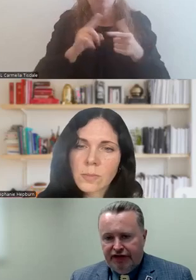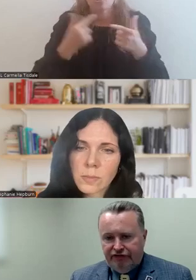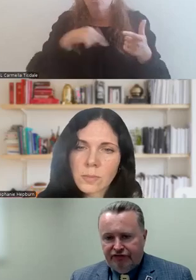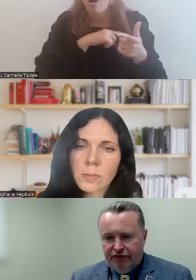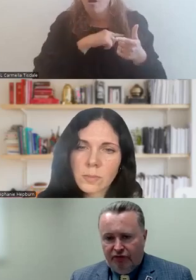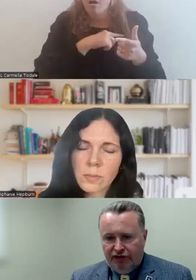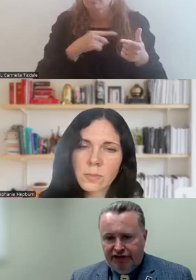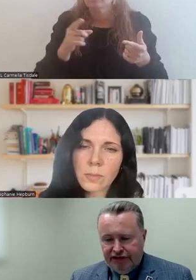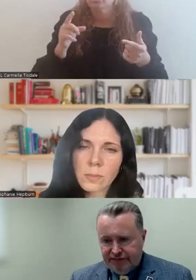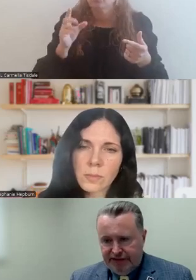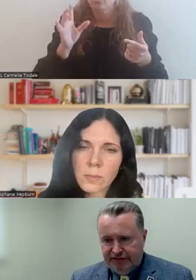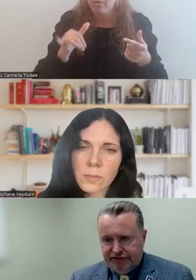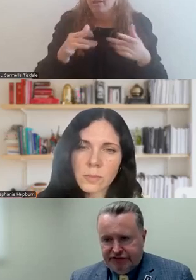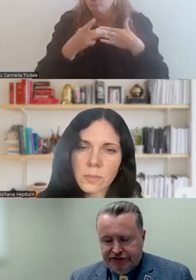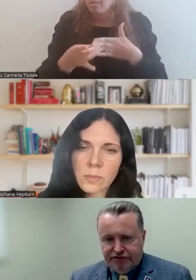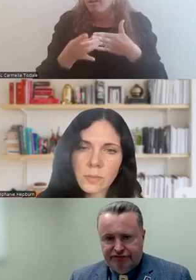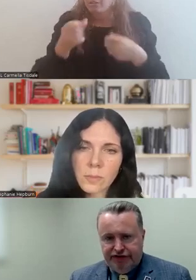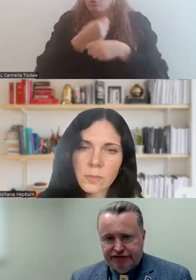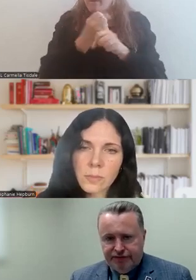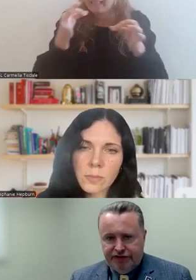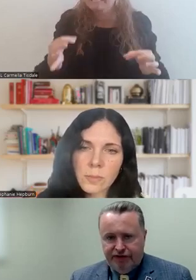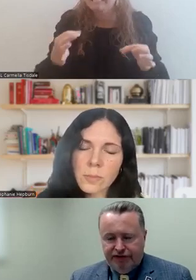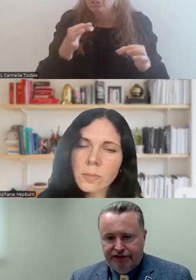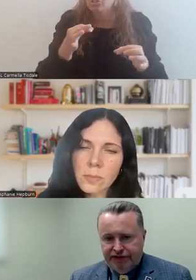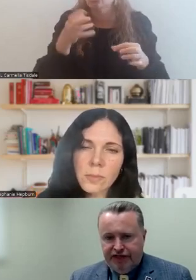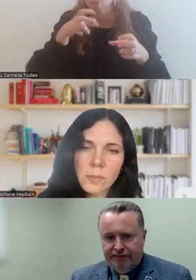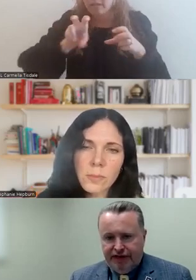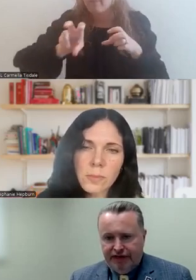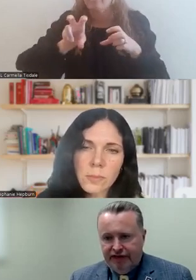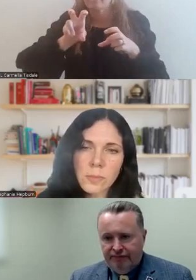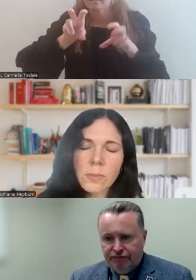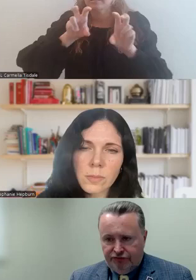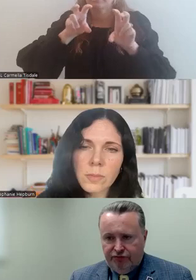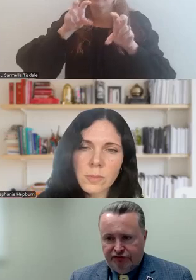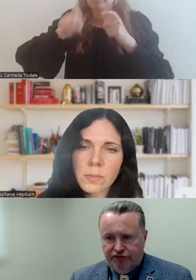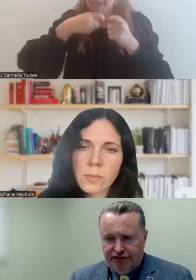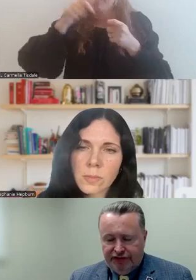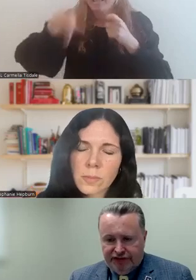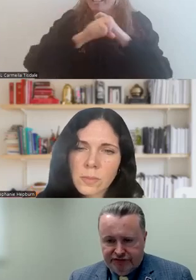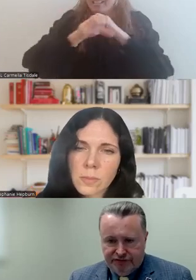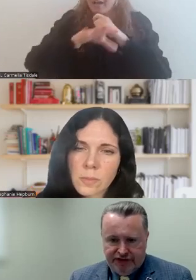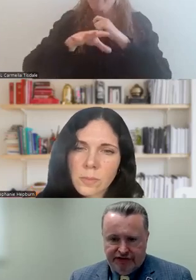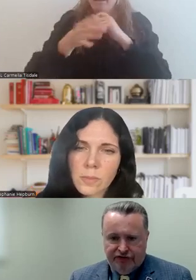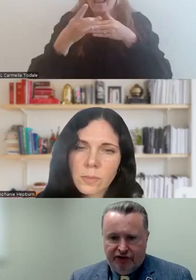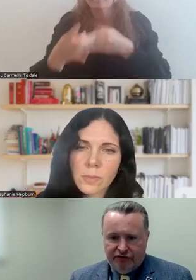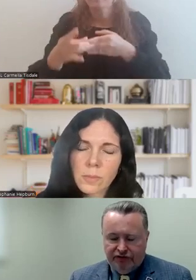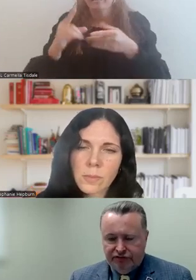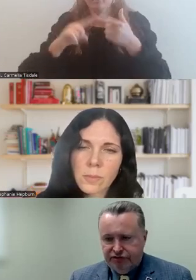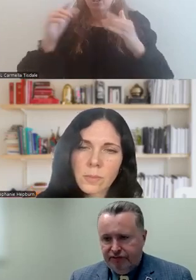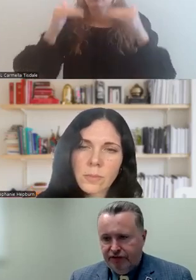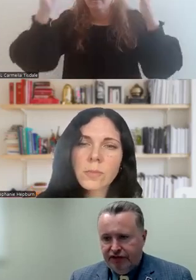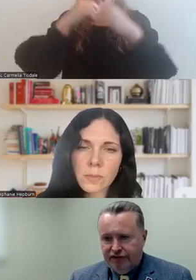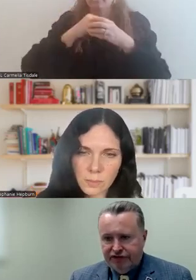So, that's what led us to make the decision to invest specifically in this campaign. It's also what's leading us to invest in